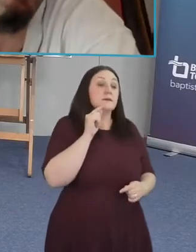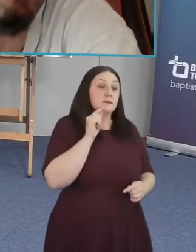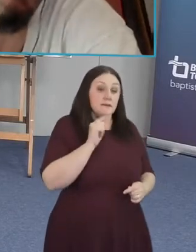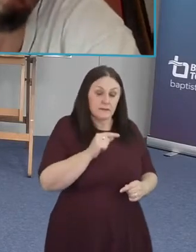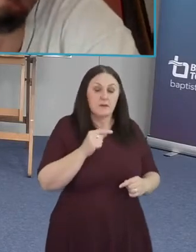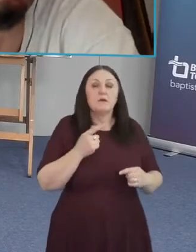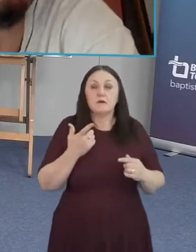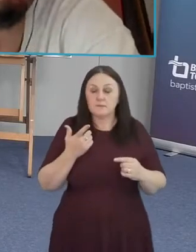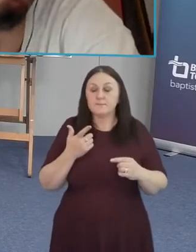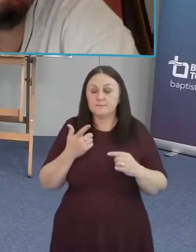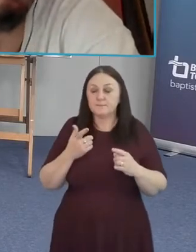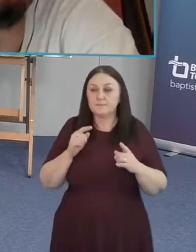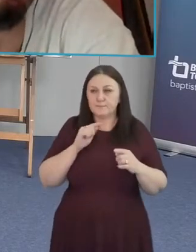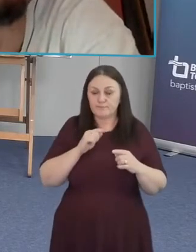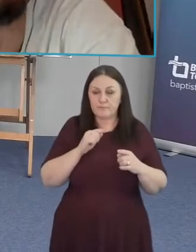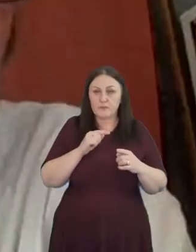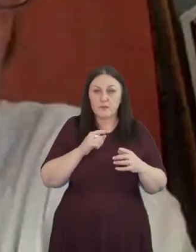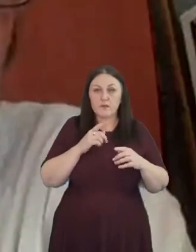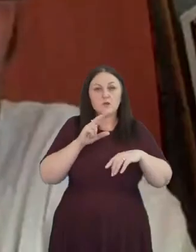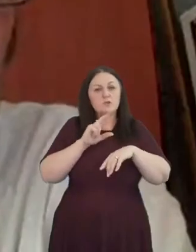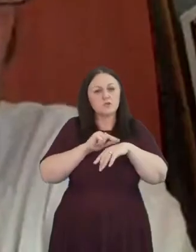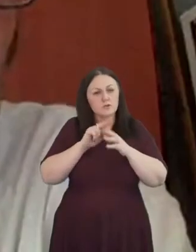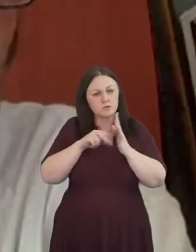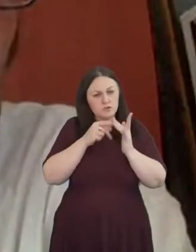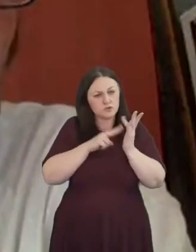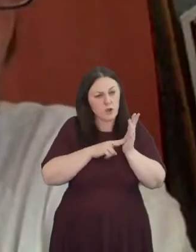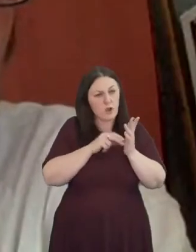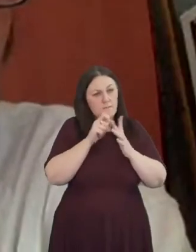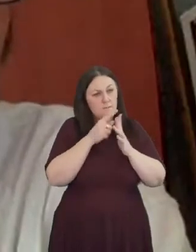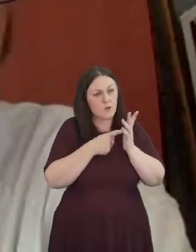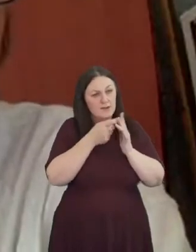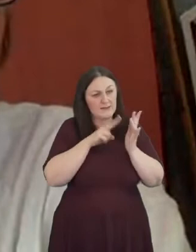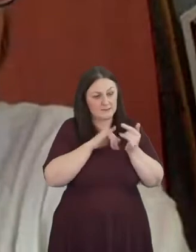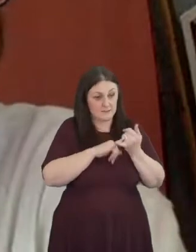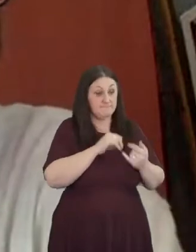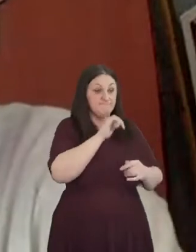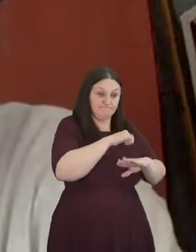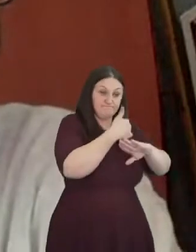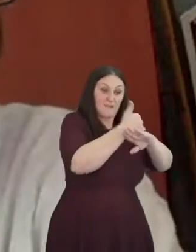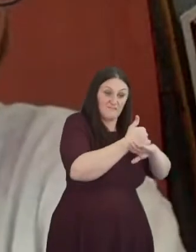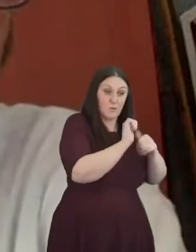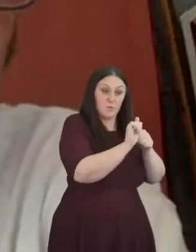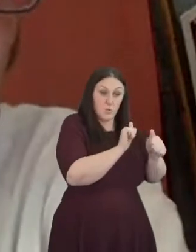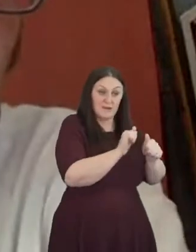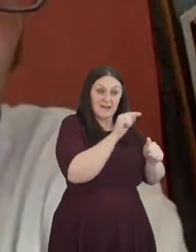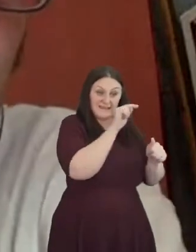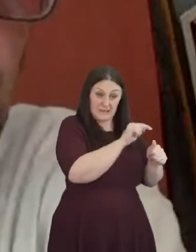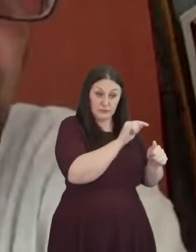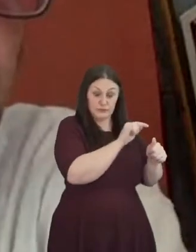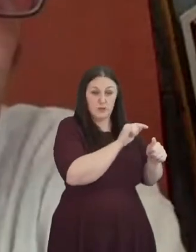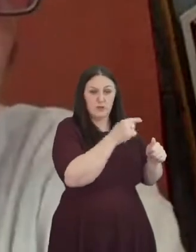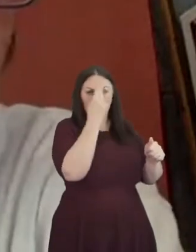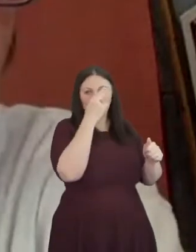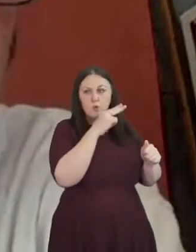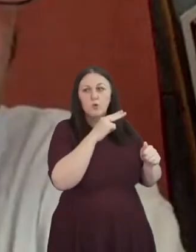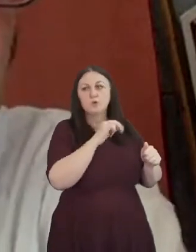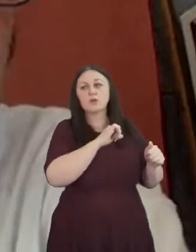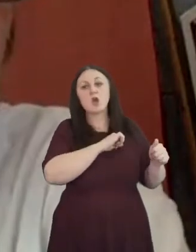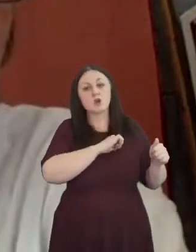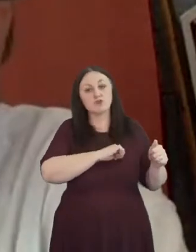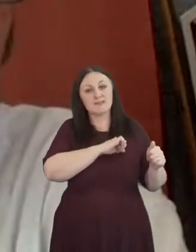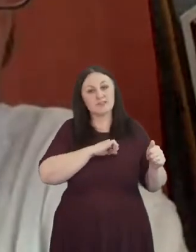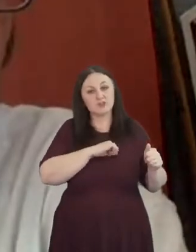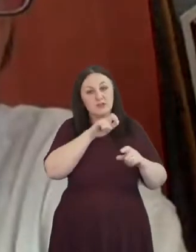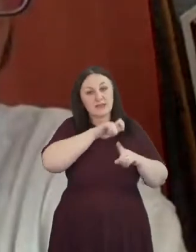organization that that dr john perkins founded who you know i was just talking about he founded an organization called the christian community